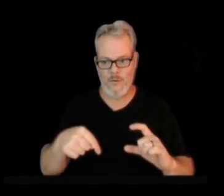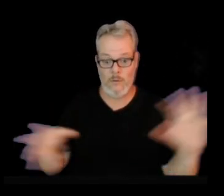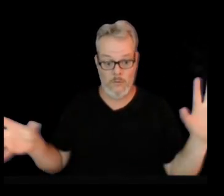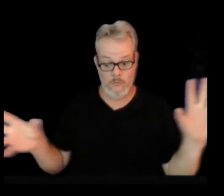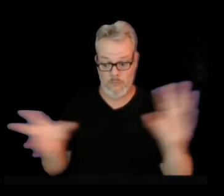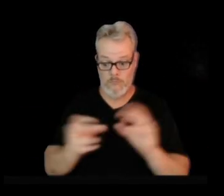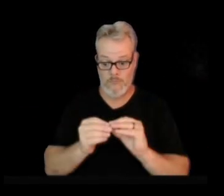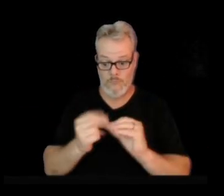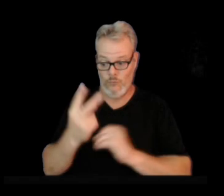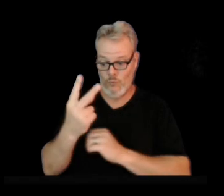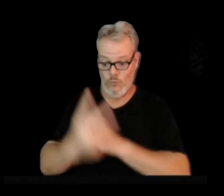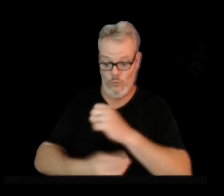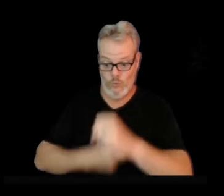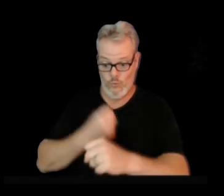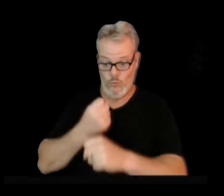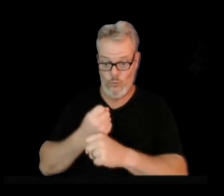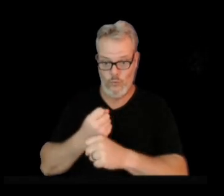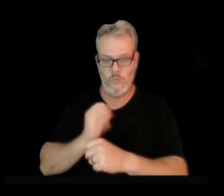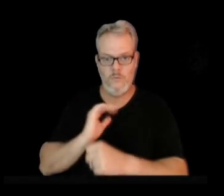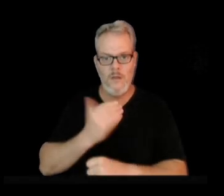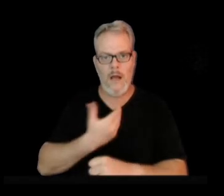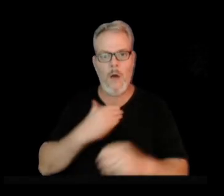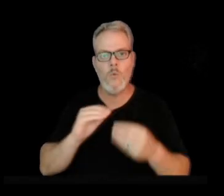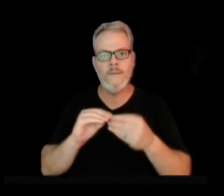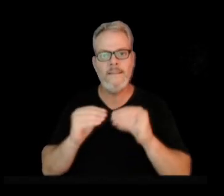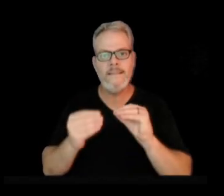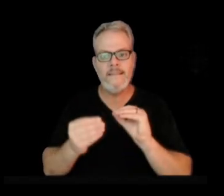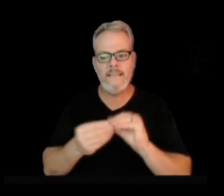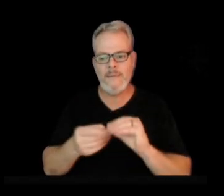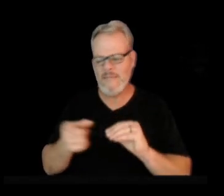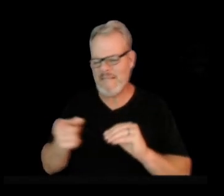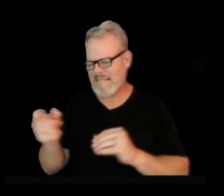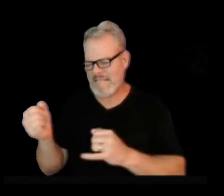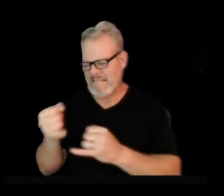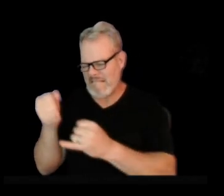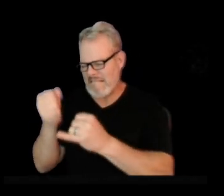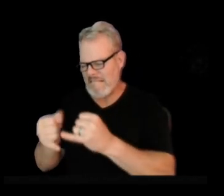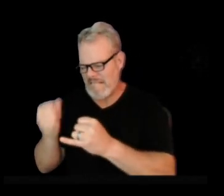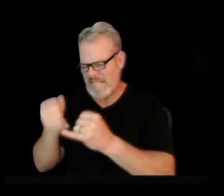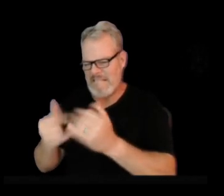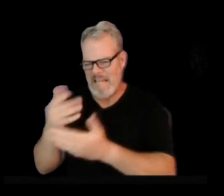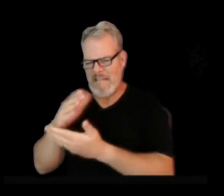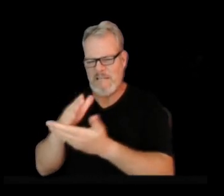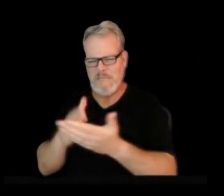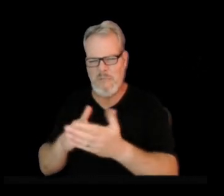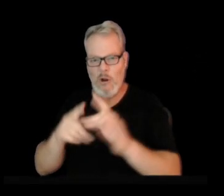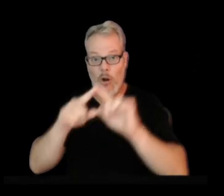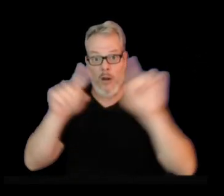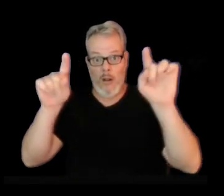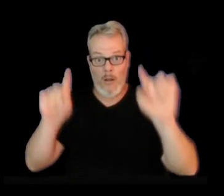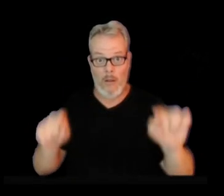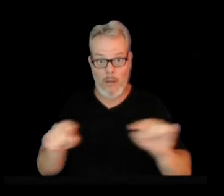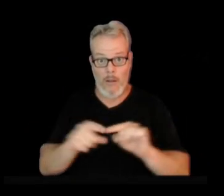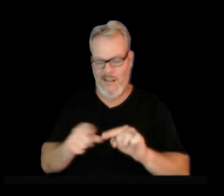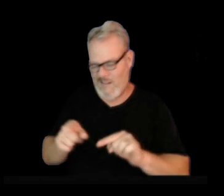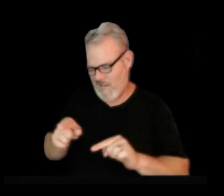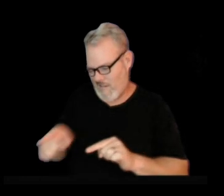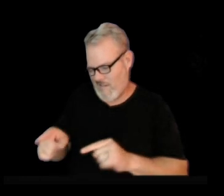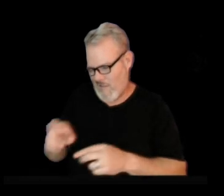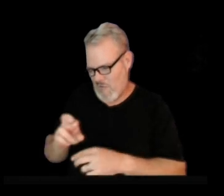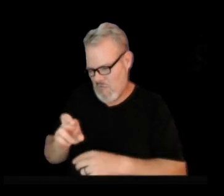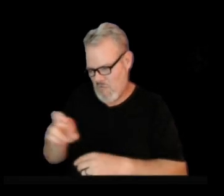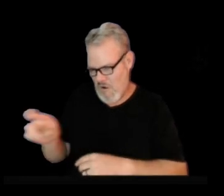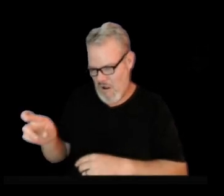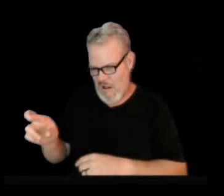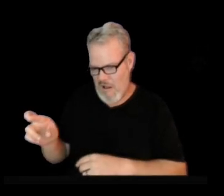really that our data is within this very last sliver of the right side of the graph here. We're seeing the